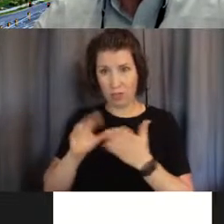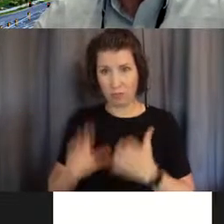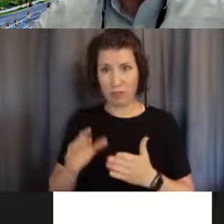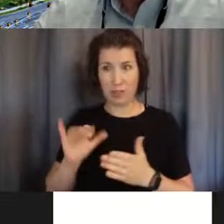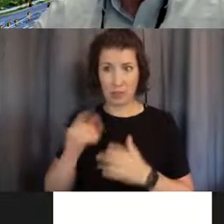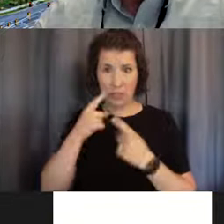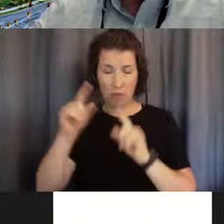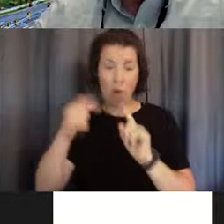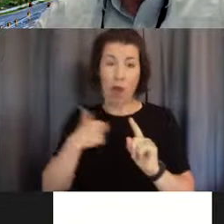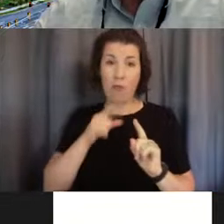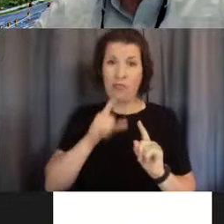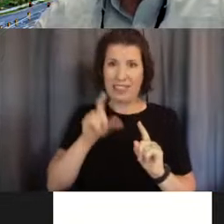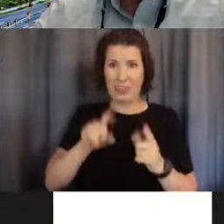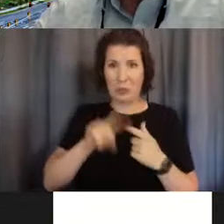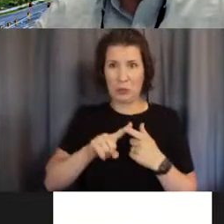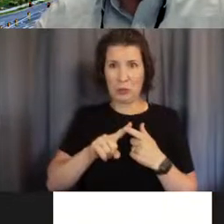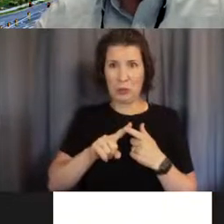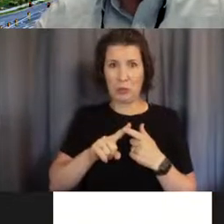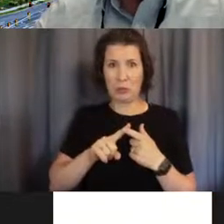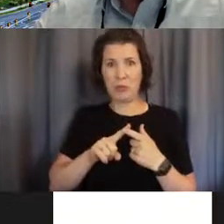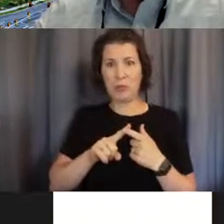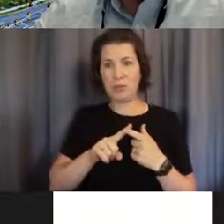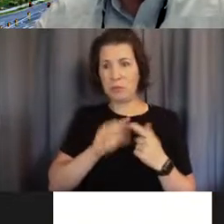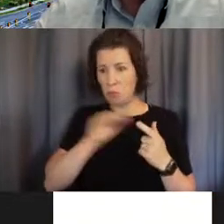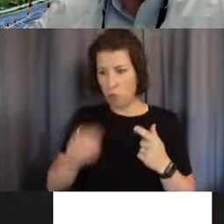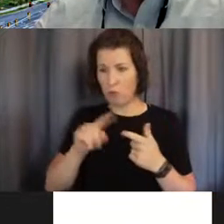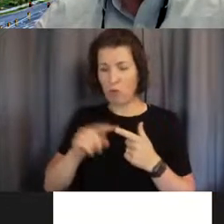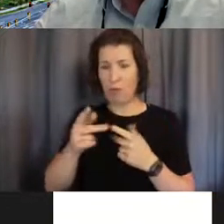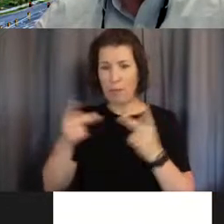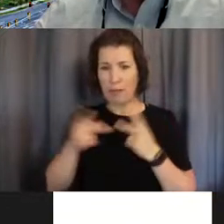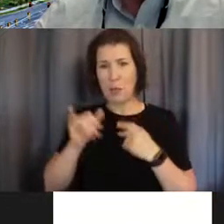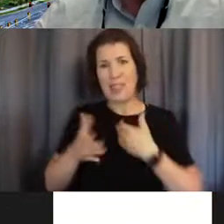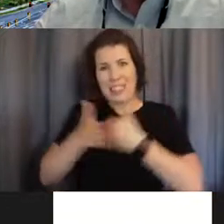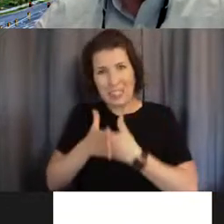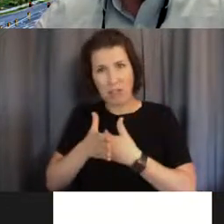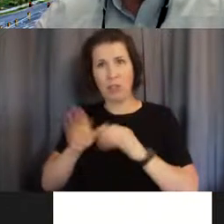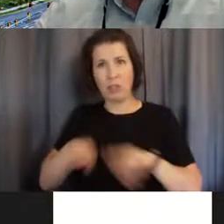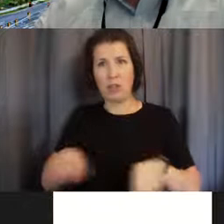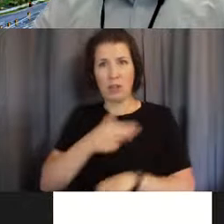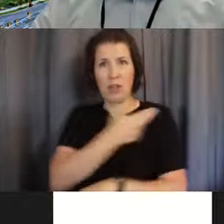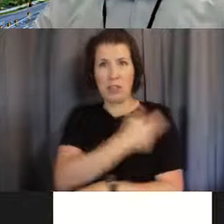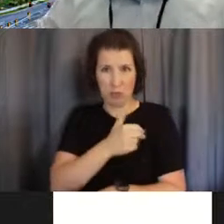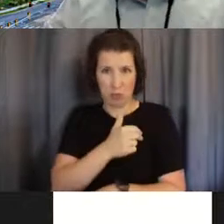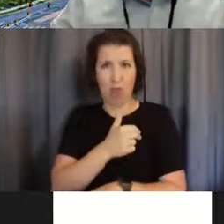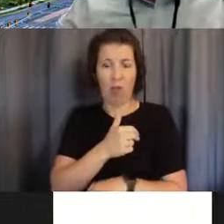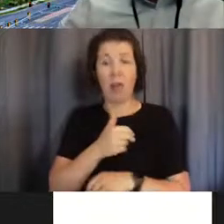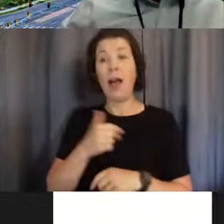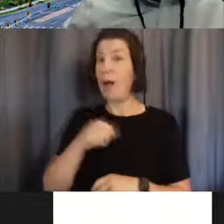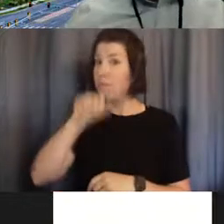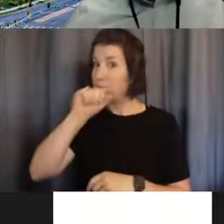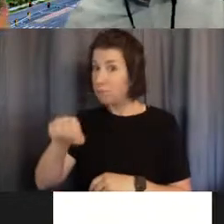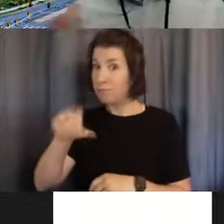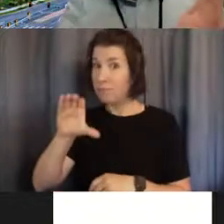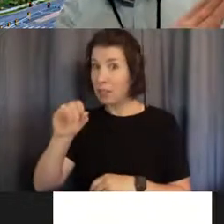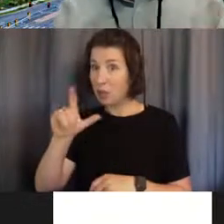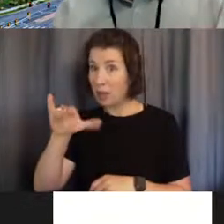someplace next to a children's hospital. So being some, yeah, even though I love Colorado, being someplace like Boulder is a little